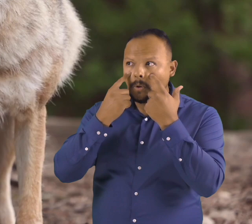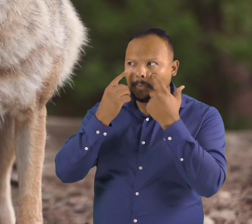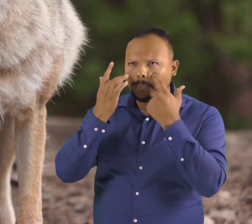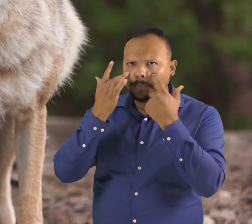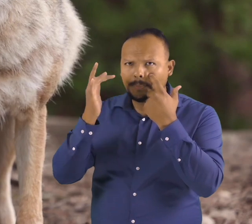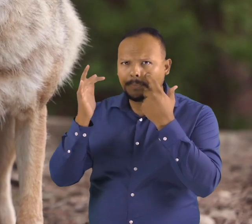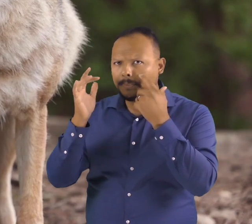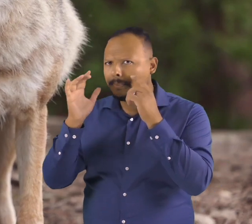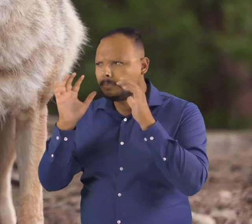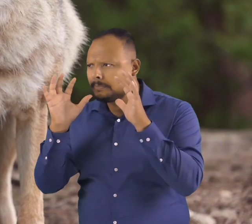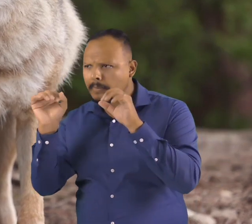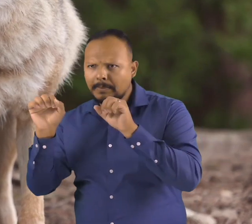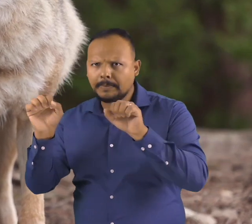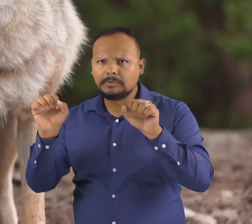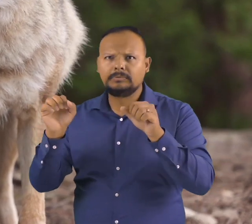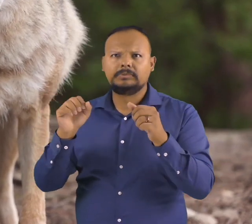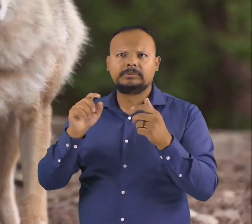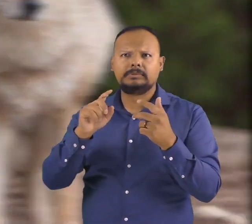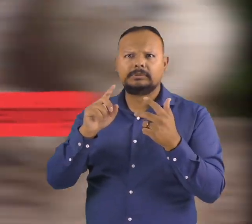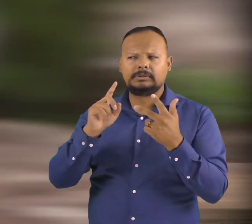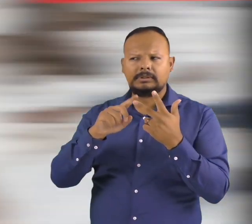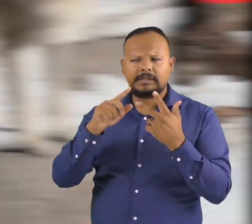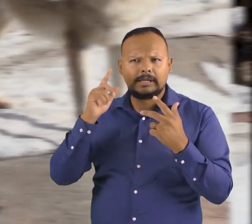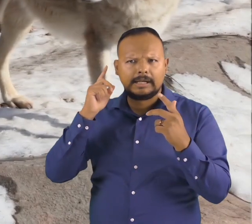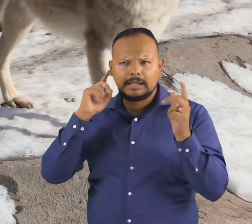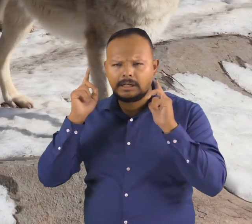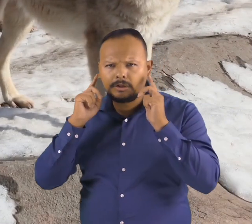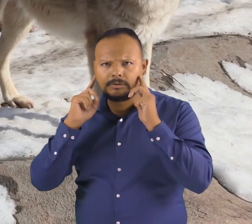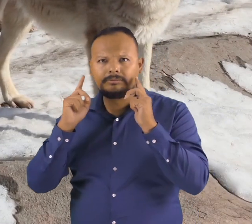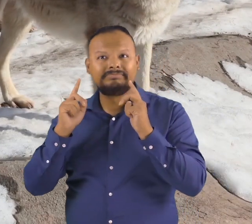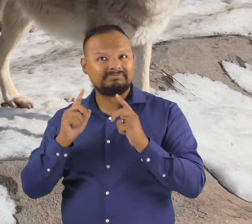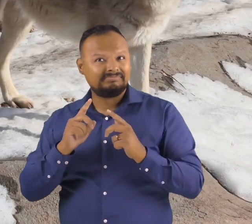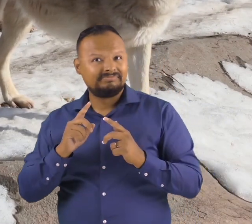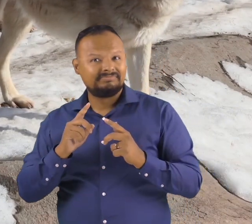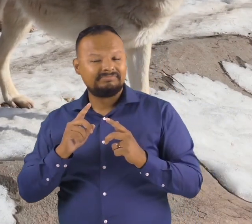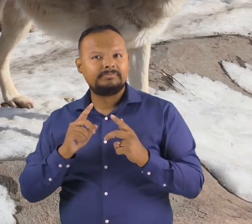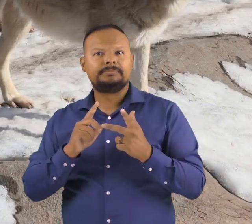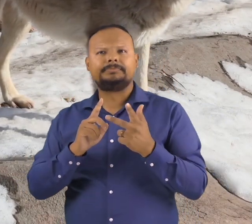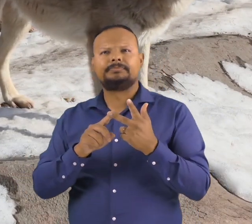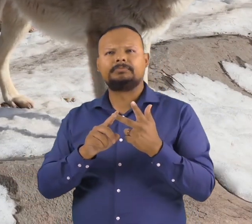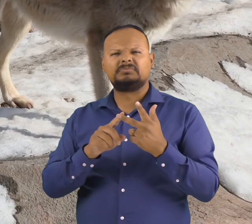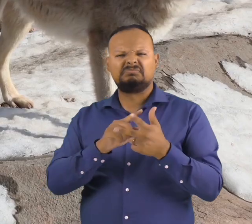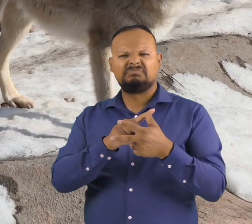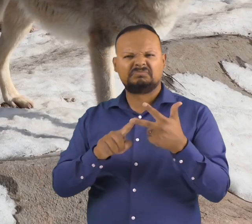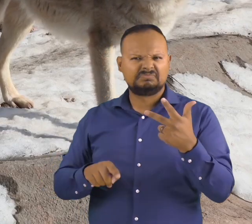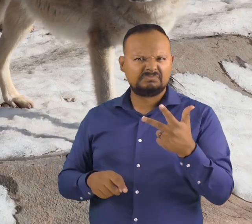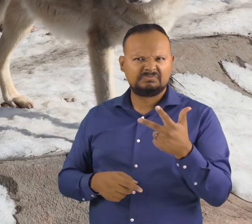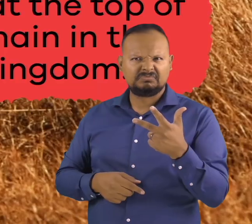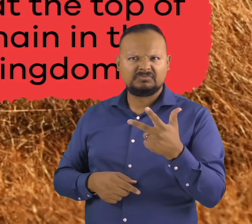and exceptional hearing ability. Where did you find that information?